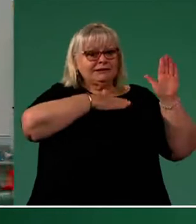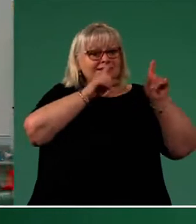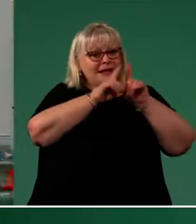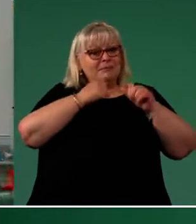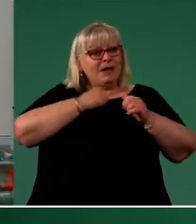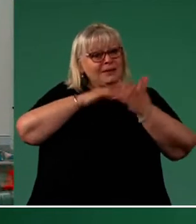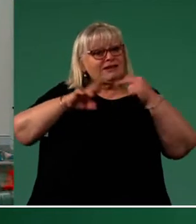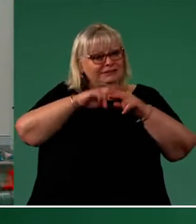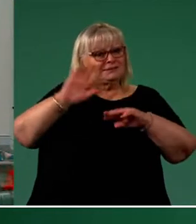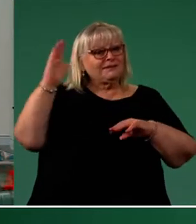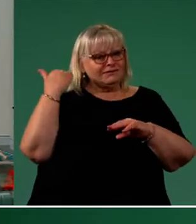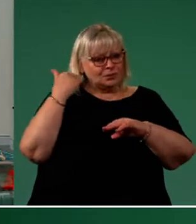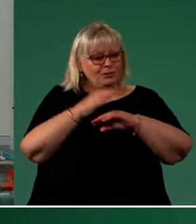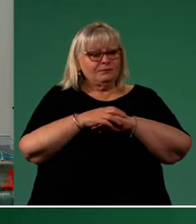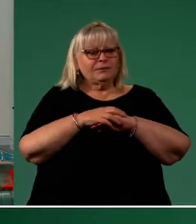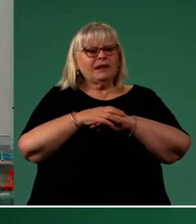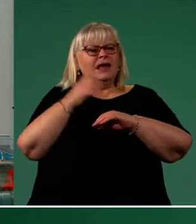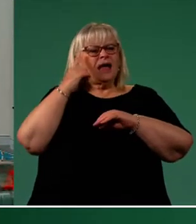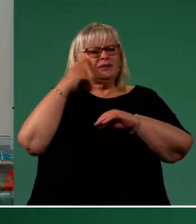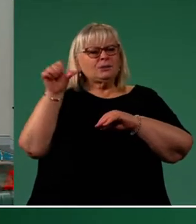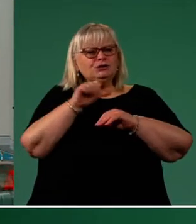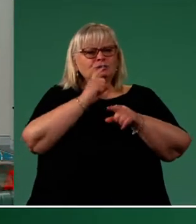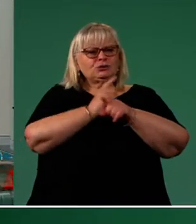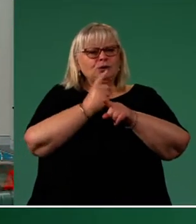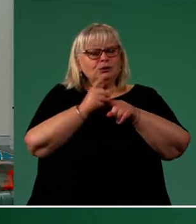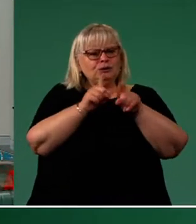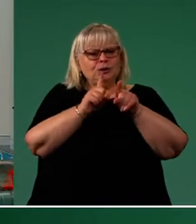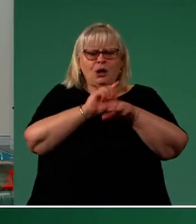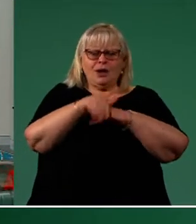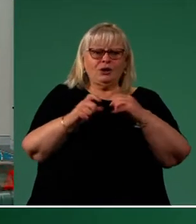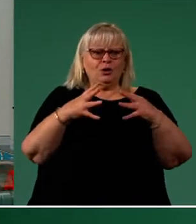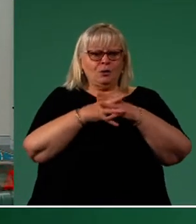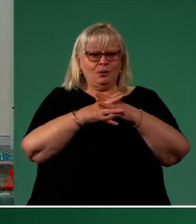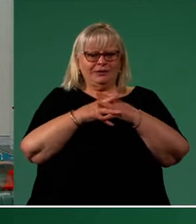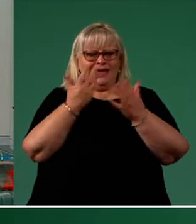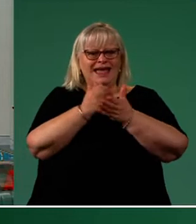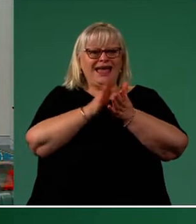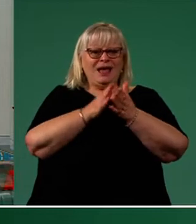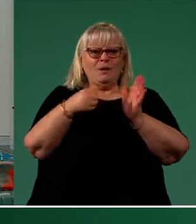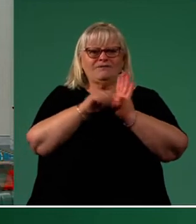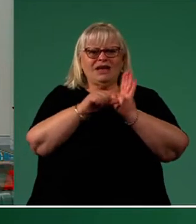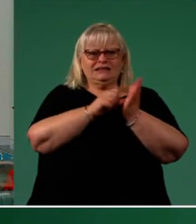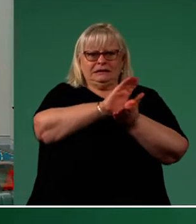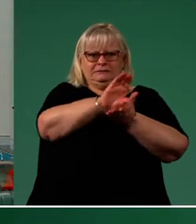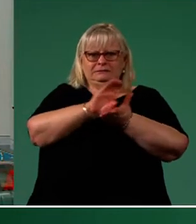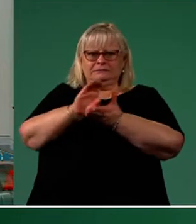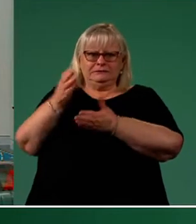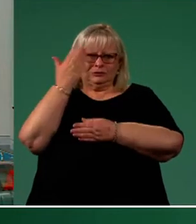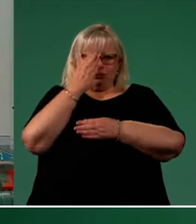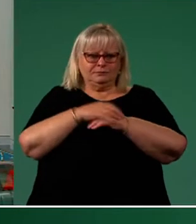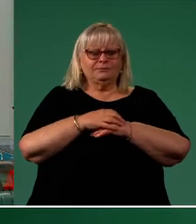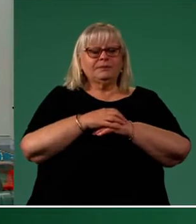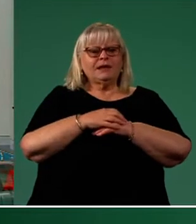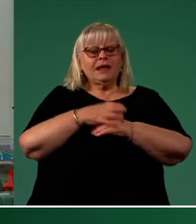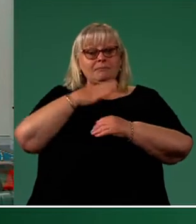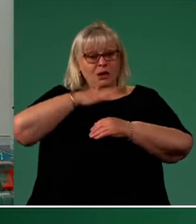I also think we need to have a conversation about how the Commonwealth funds schools. I proudly send my kids to amazing